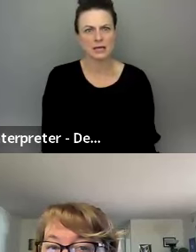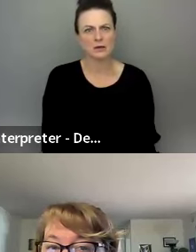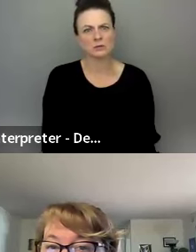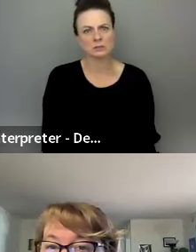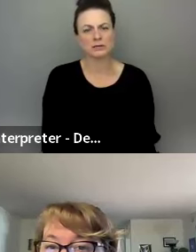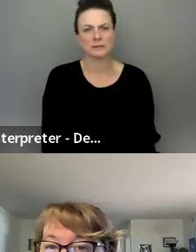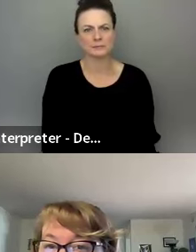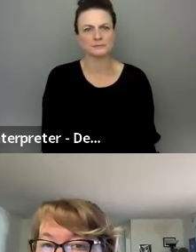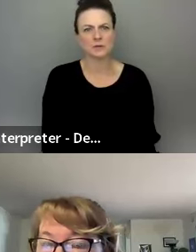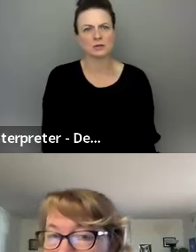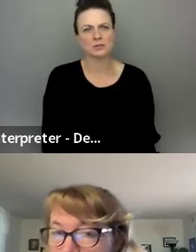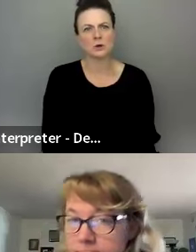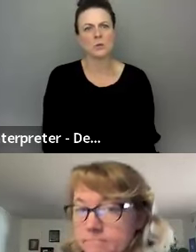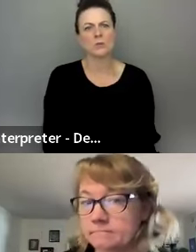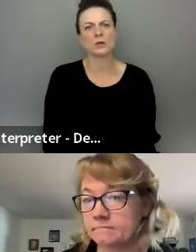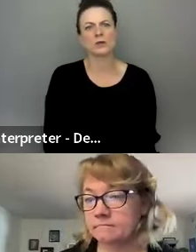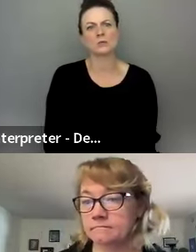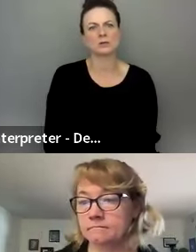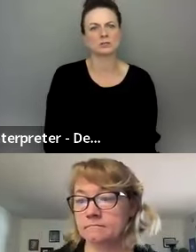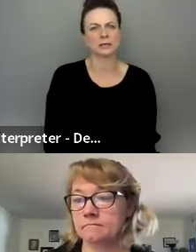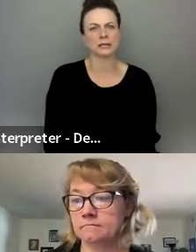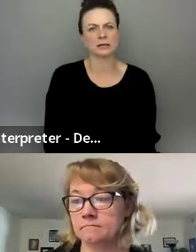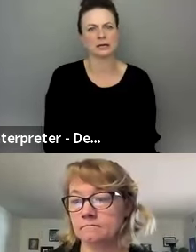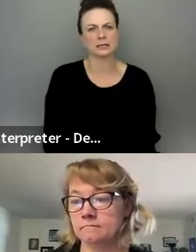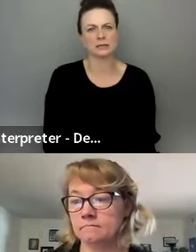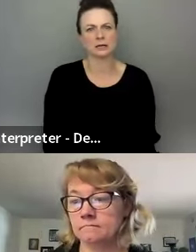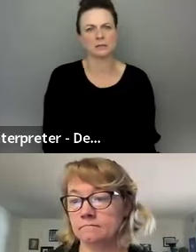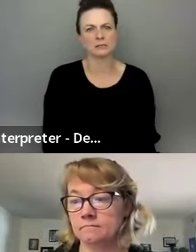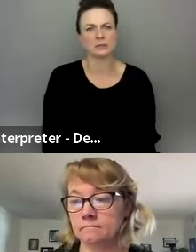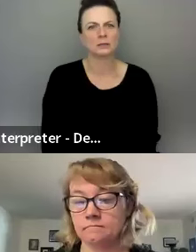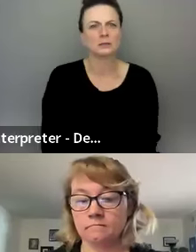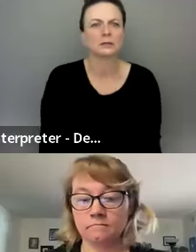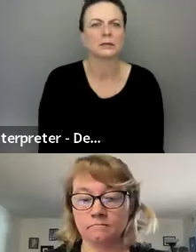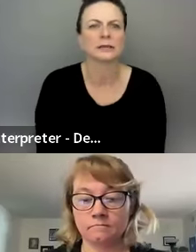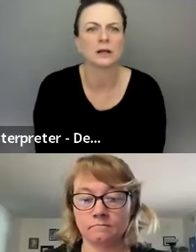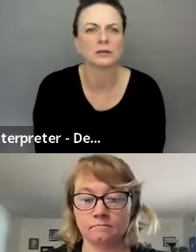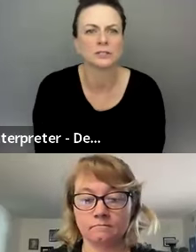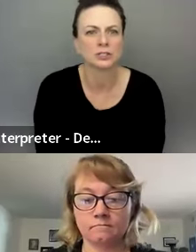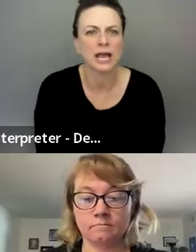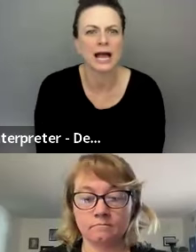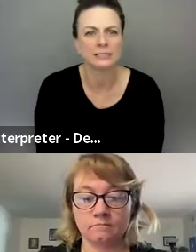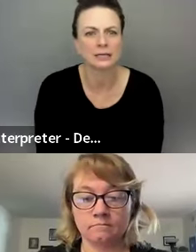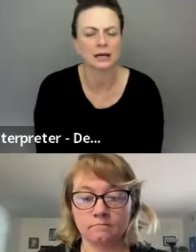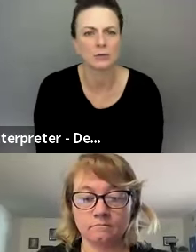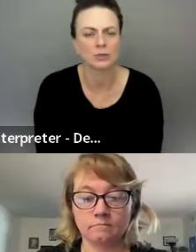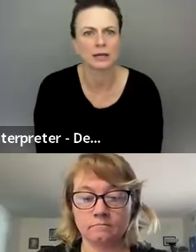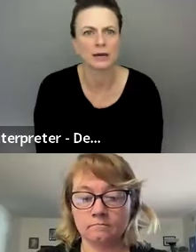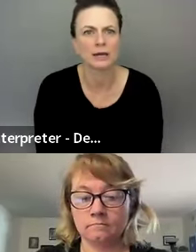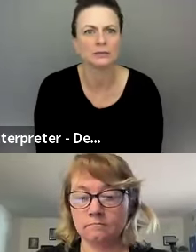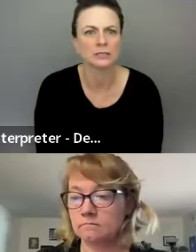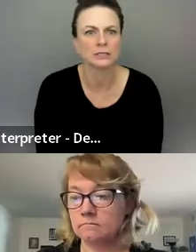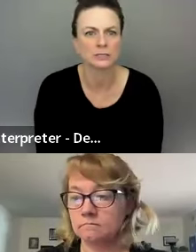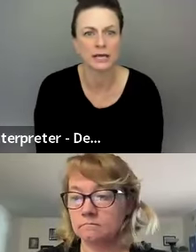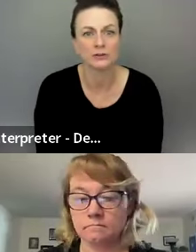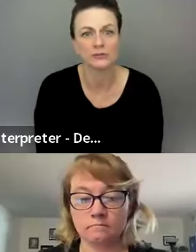Yeah. And also, yeah. Also we want to recognize, um, acknowledge in the chat, um, we're talking